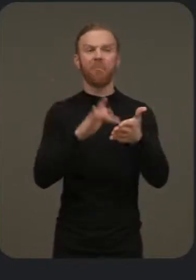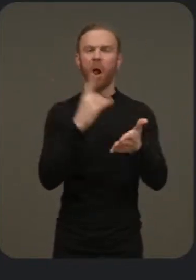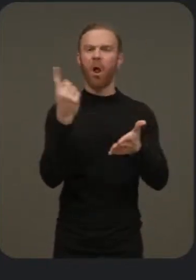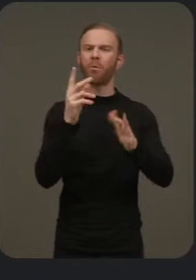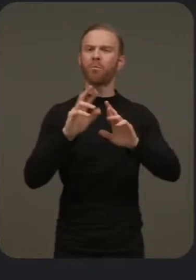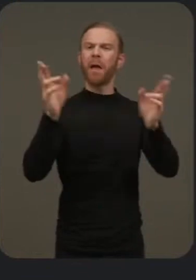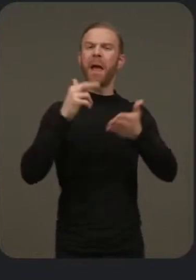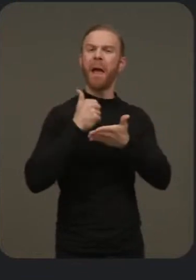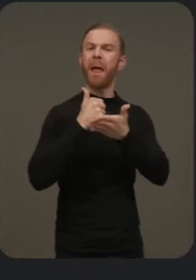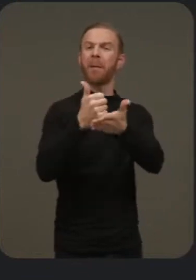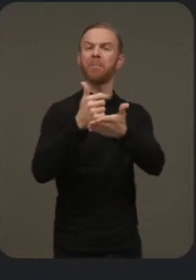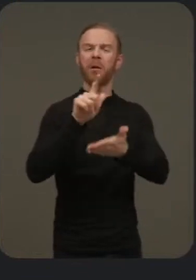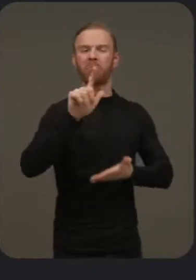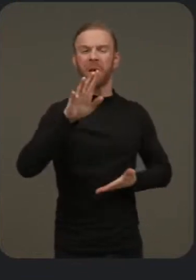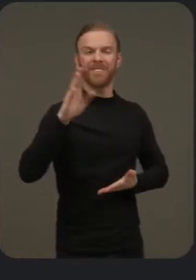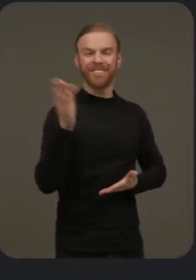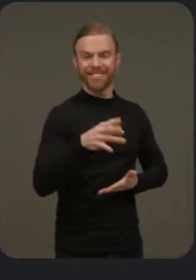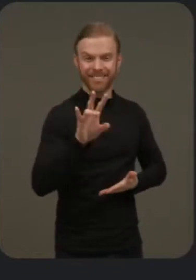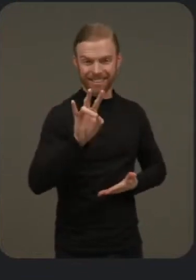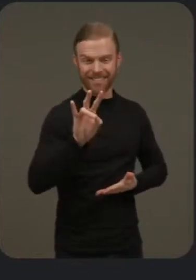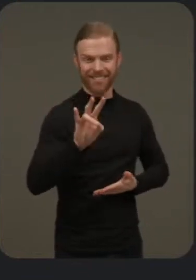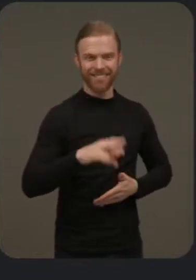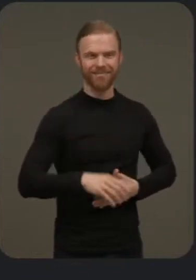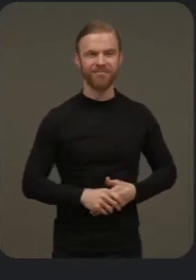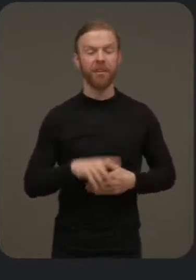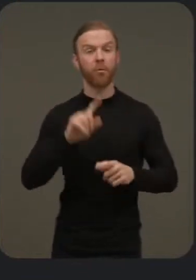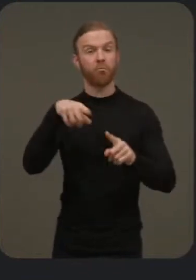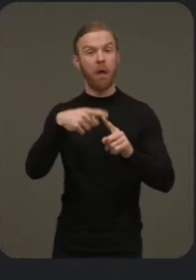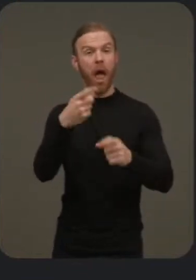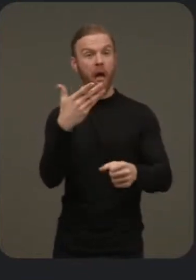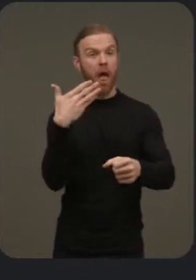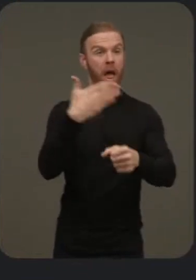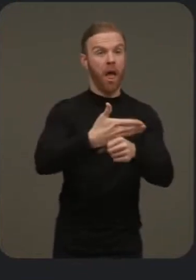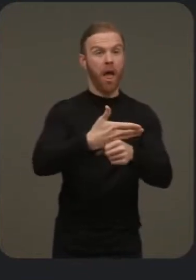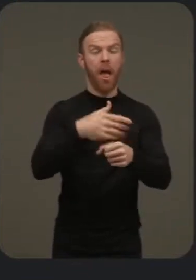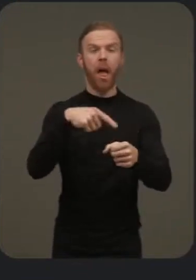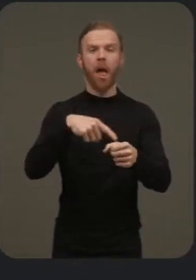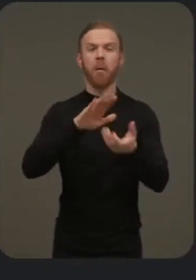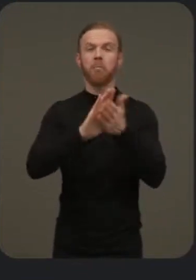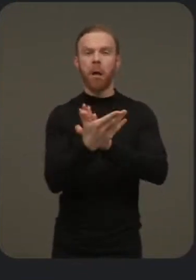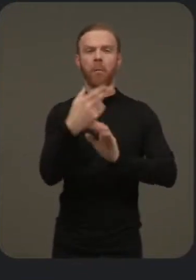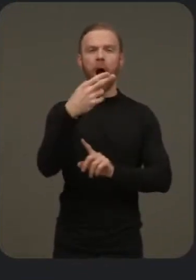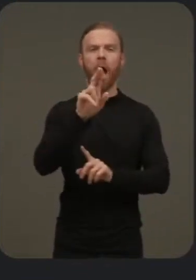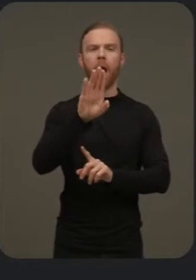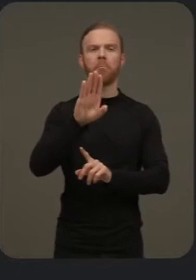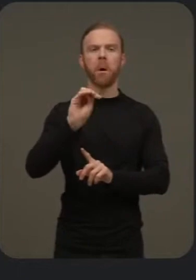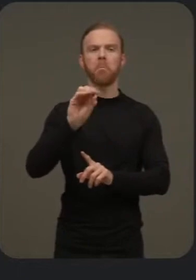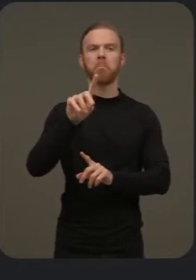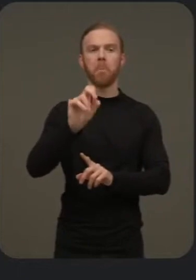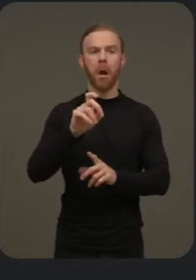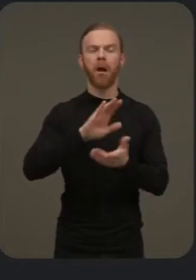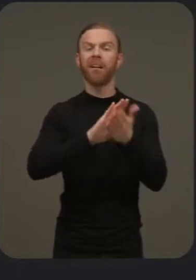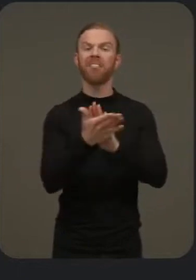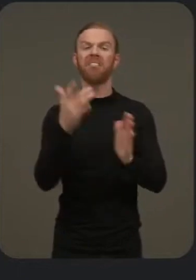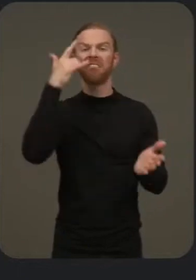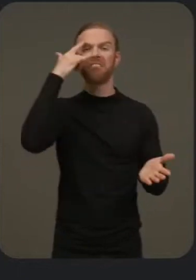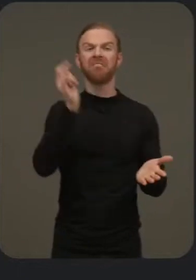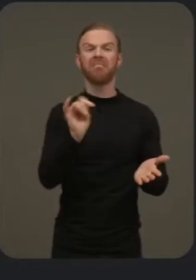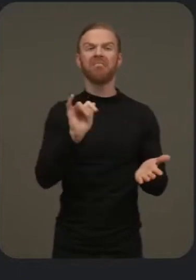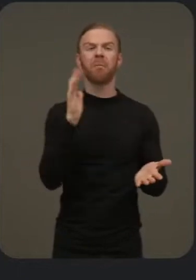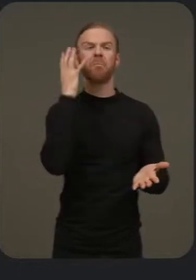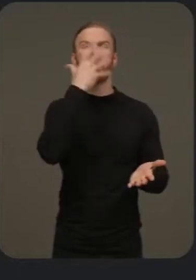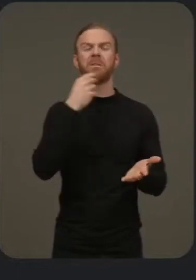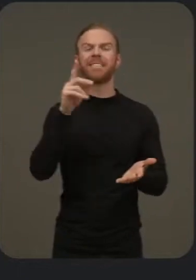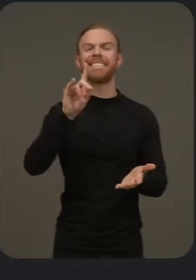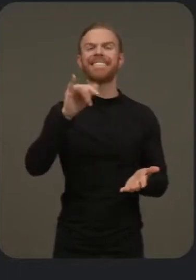help 24-7. When it's docked, the new hub mode turns Pixel Tablet into a beautiful digital photo frame,